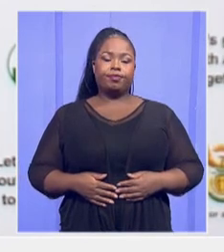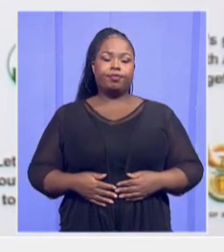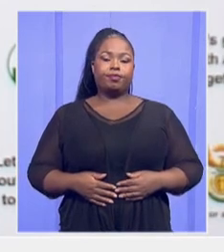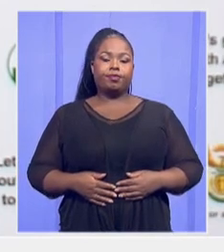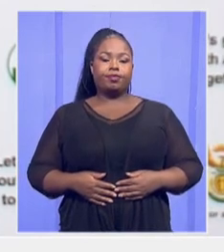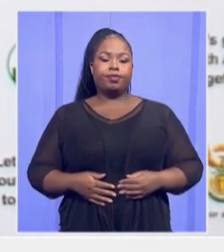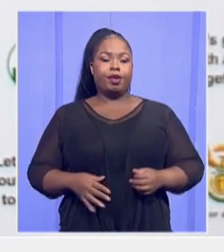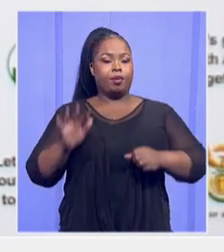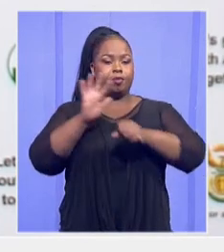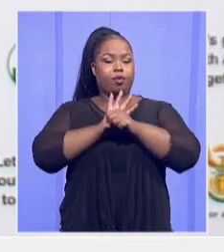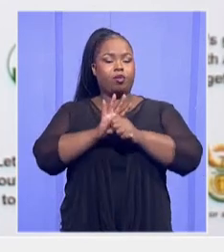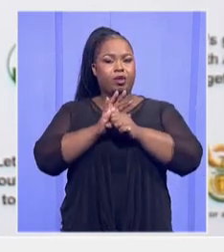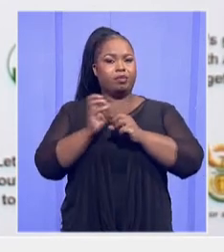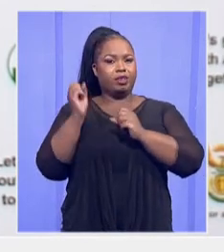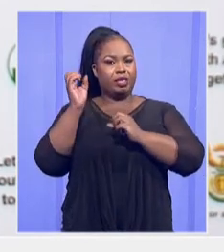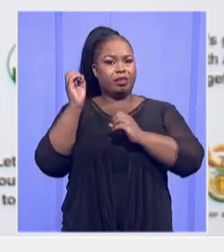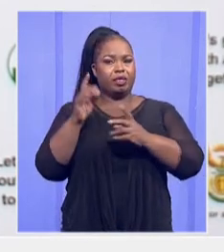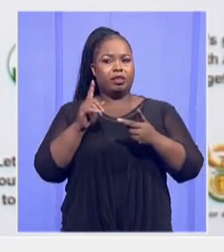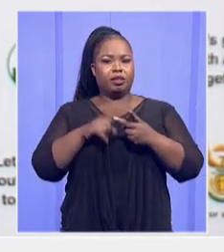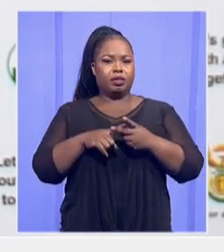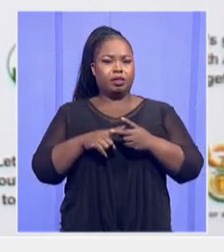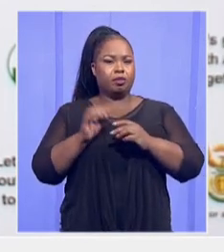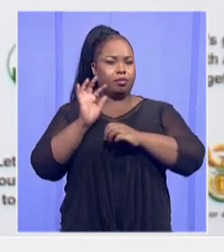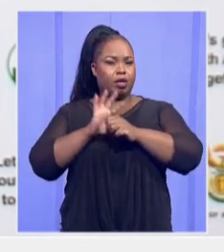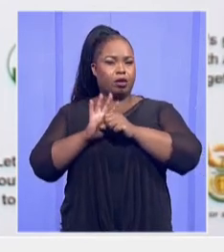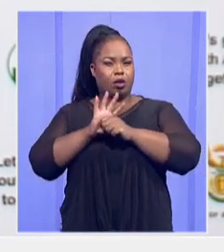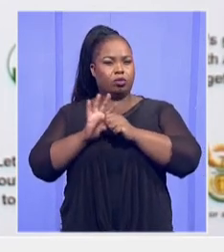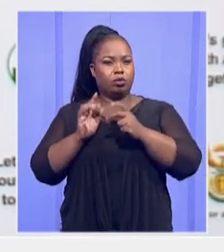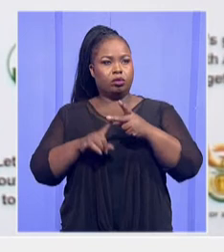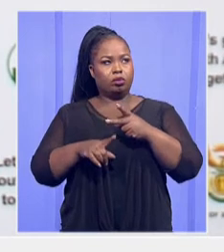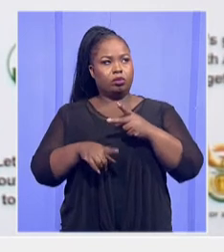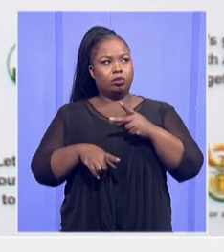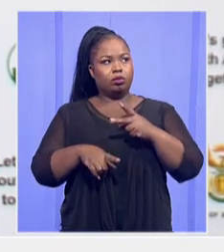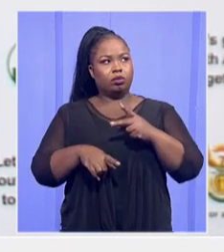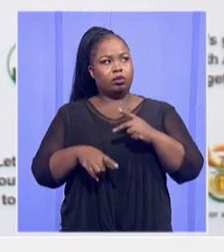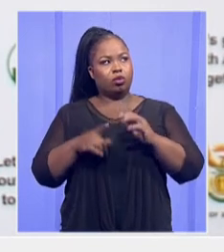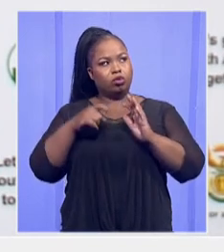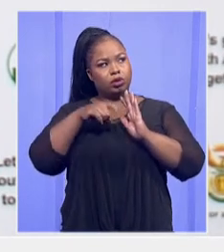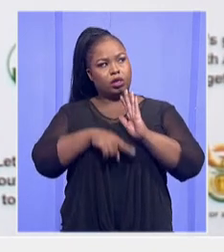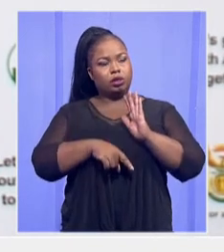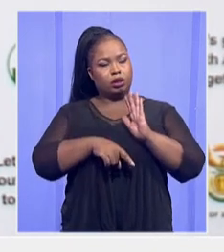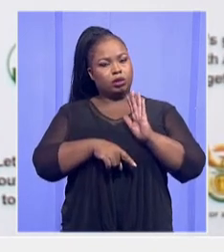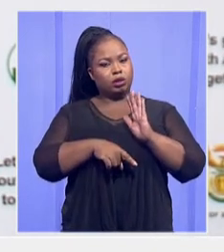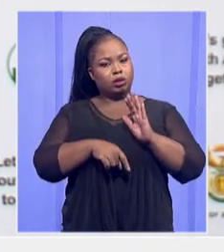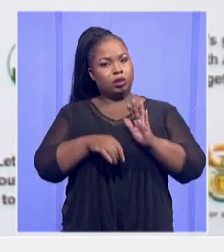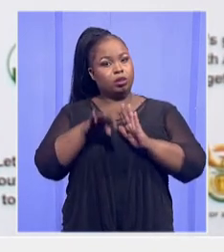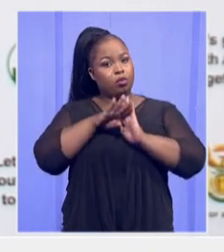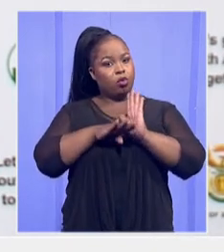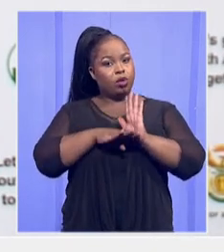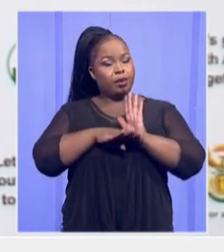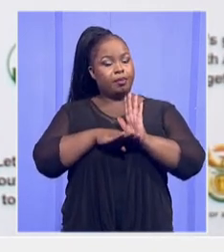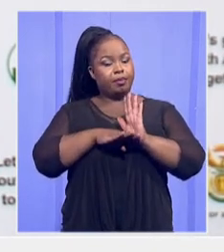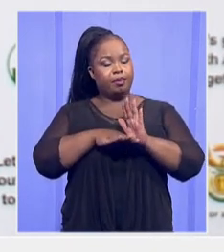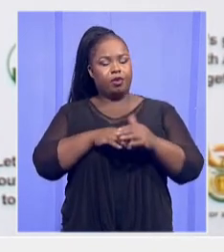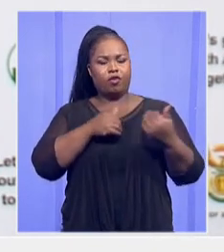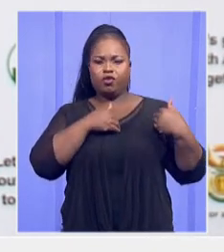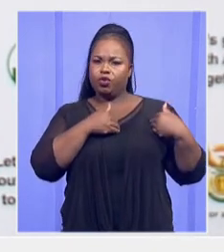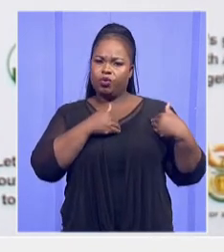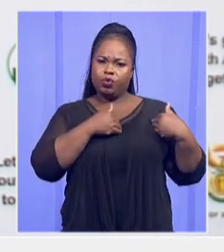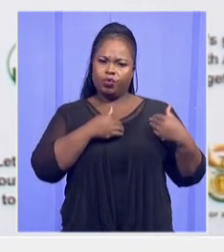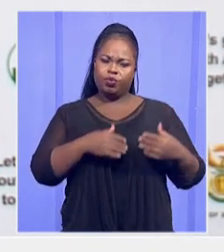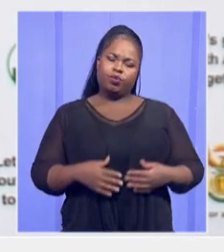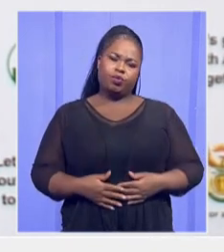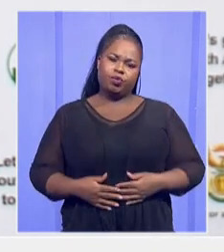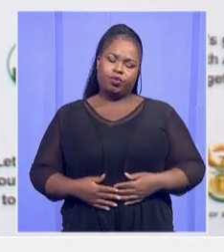overview of the program and overview of the SAFE program, overview of the